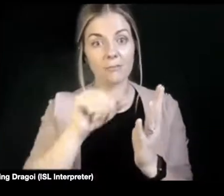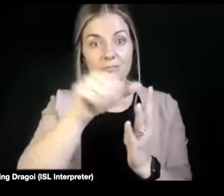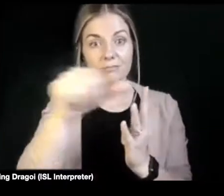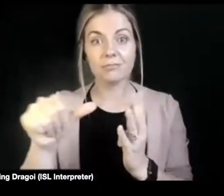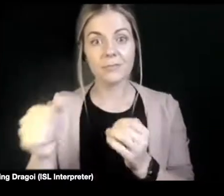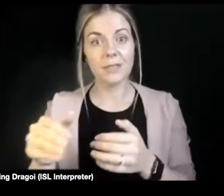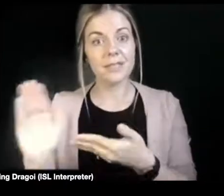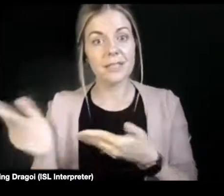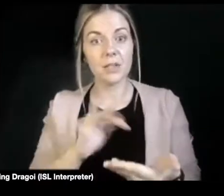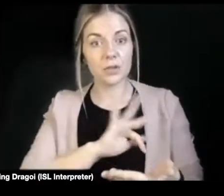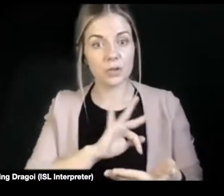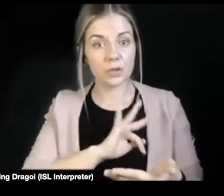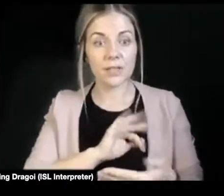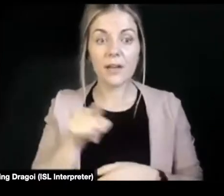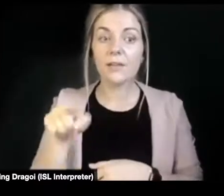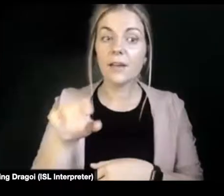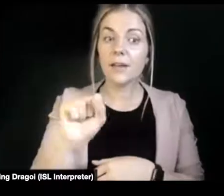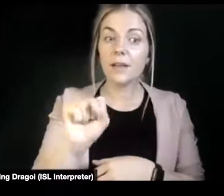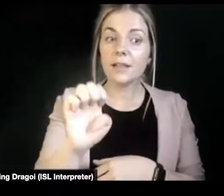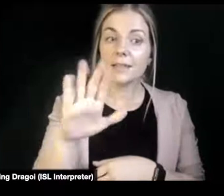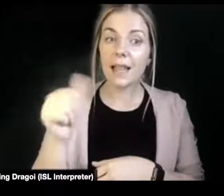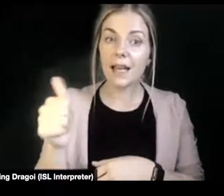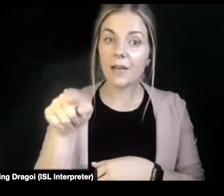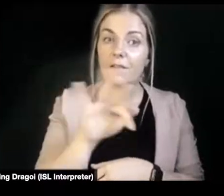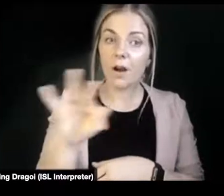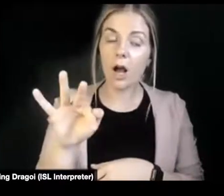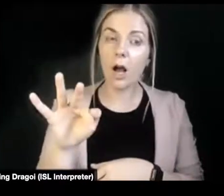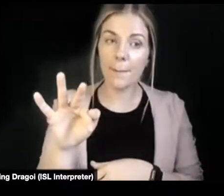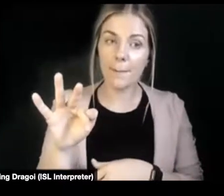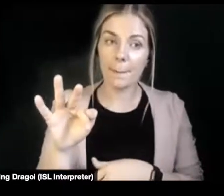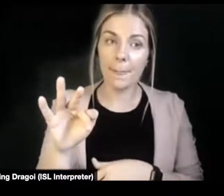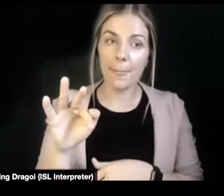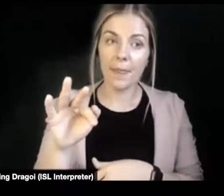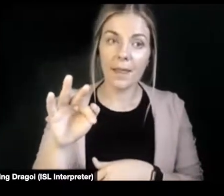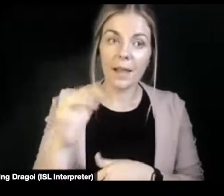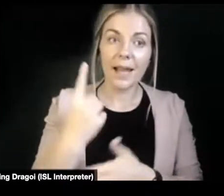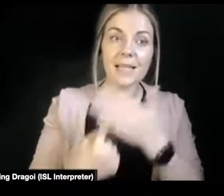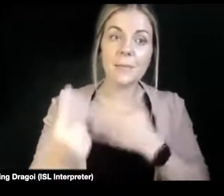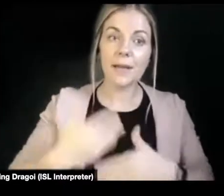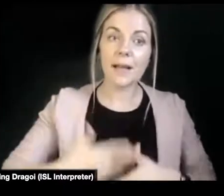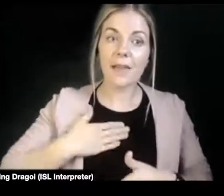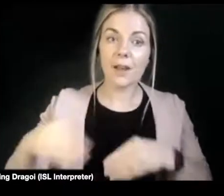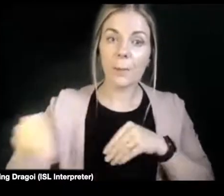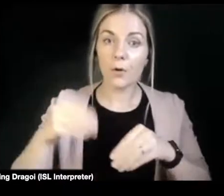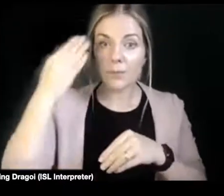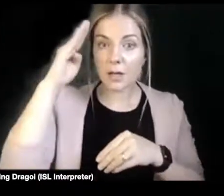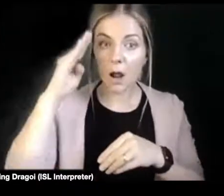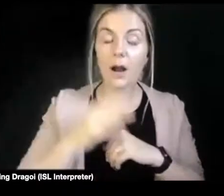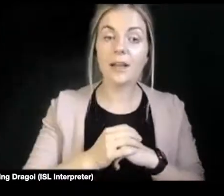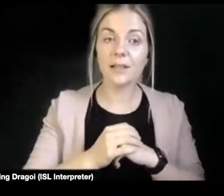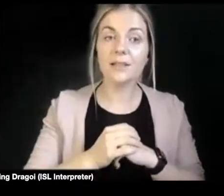independent movement vice chairperson. When I say to yourself to the Sexuality